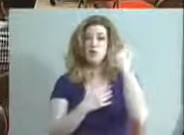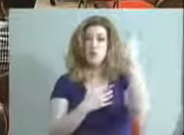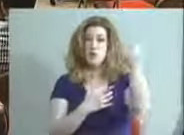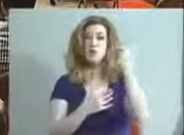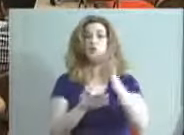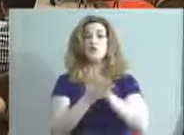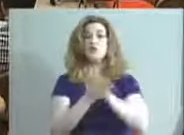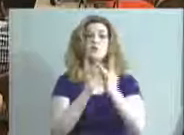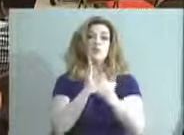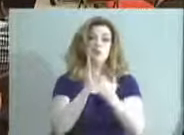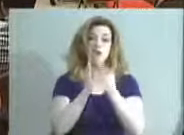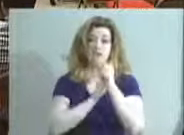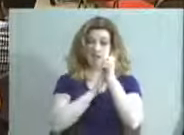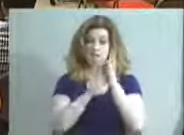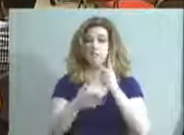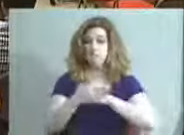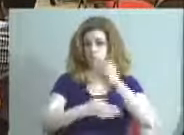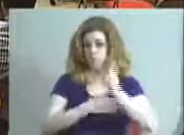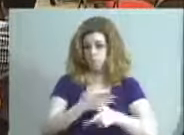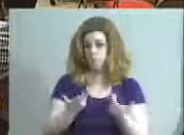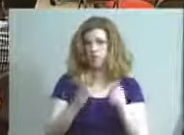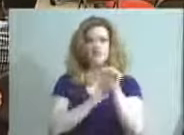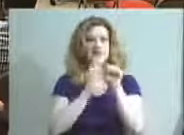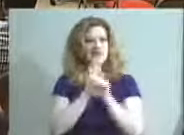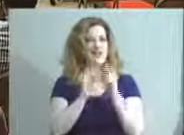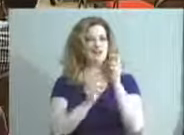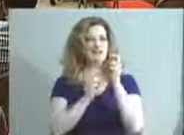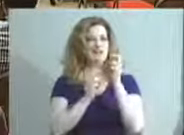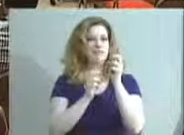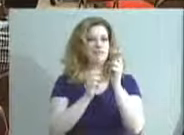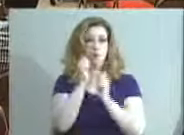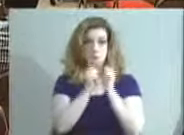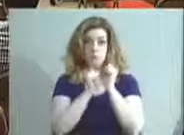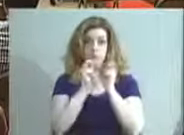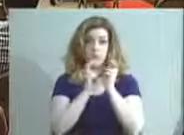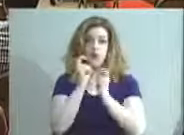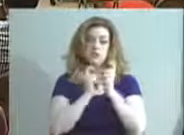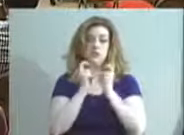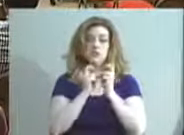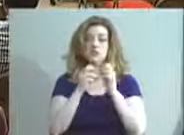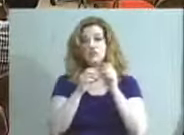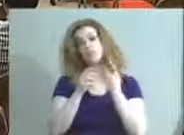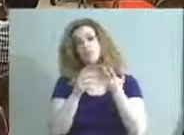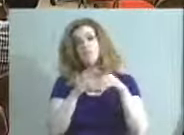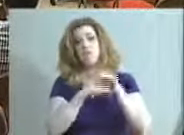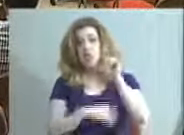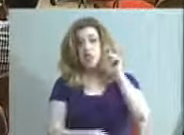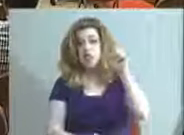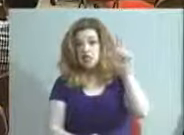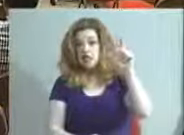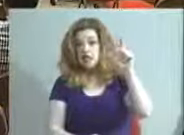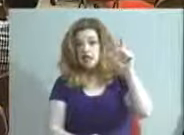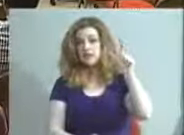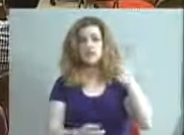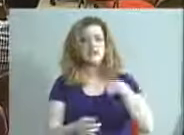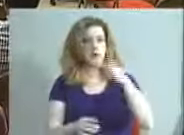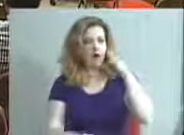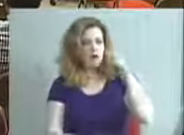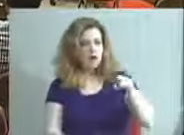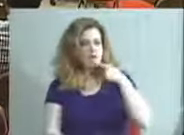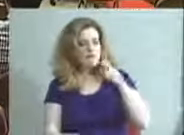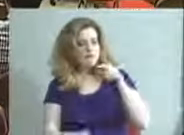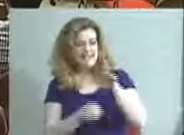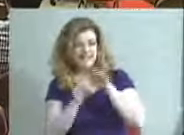Technology Leadership Program State Competition in Lexington. And I talked to a few of those schools there in District 4 that are showing